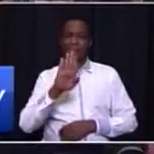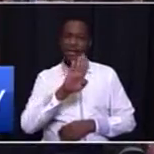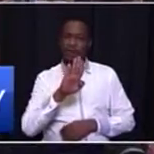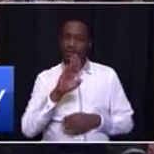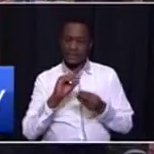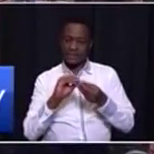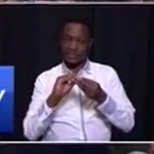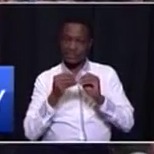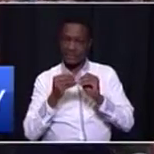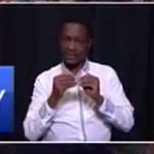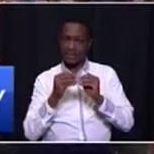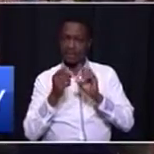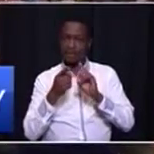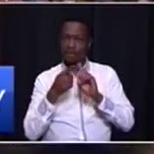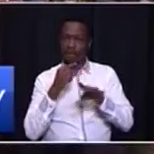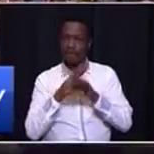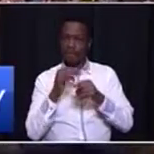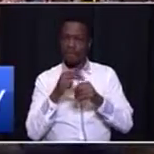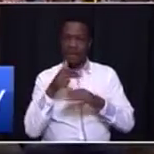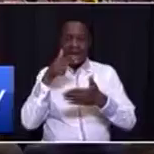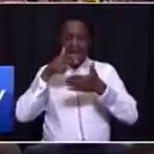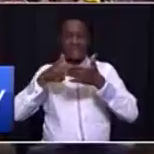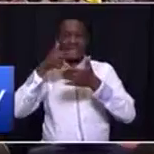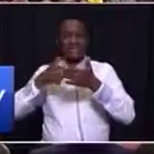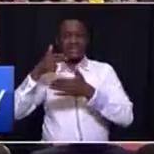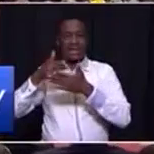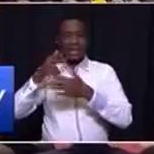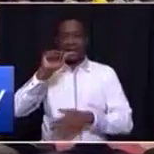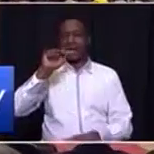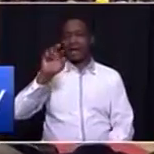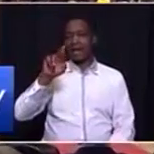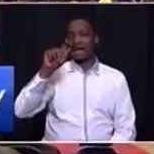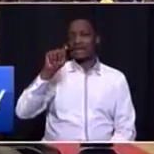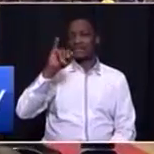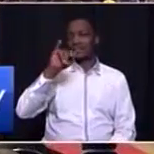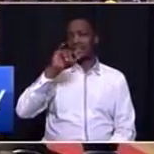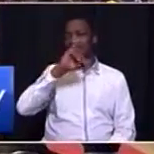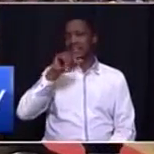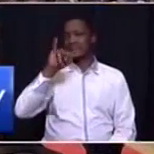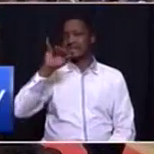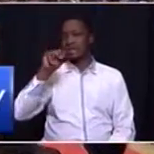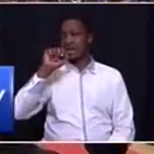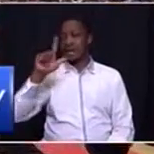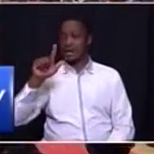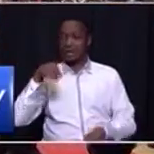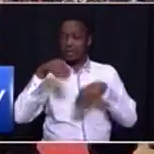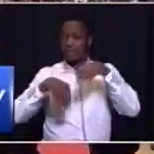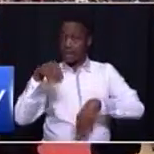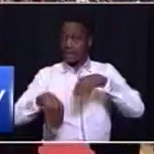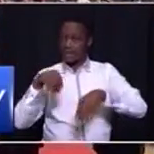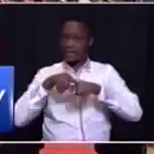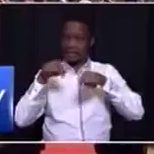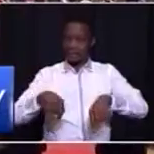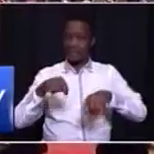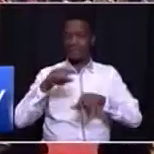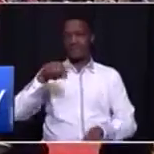generated out of artisanal mining in South Africa. And this artisanal mining are